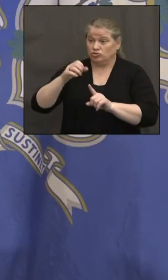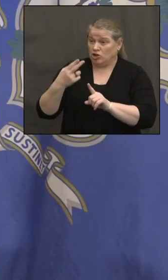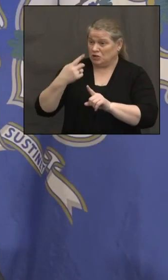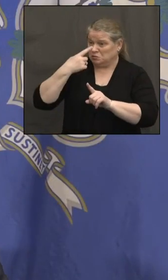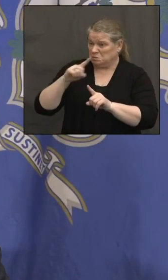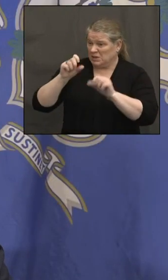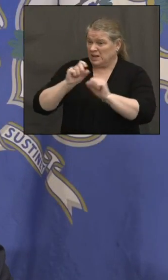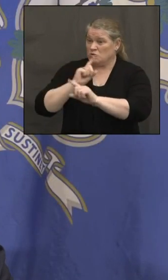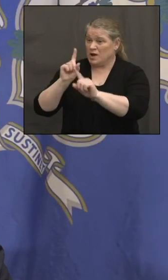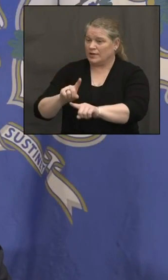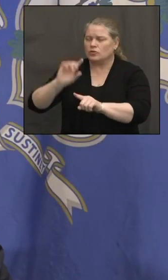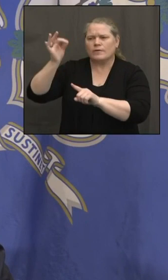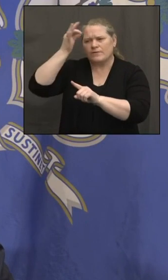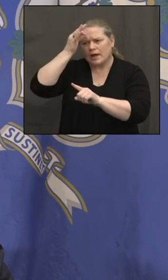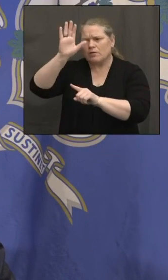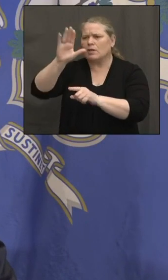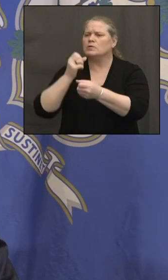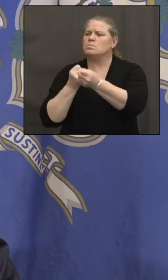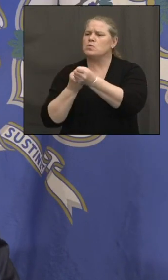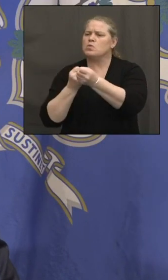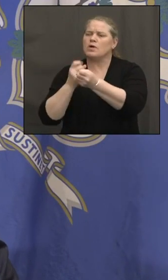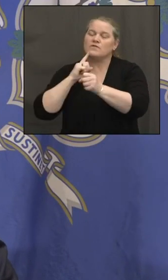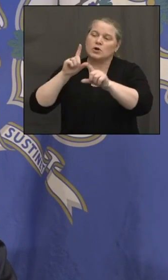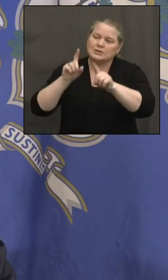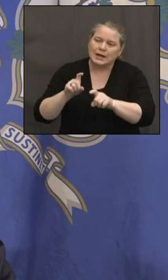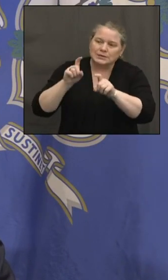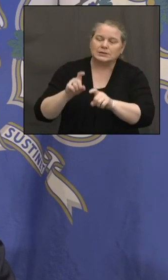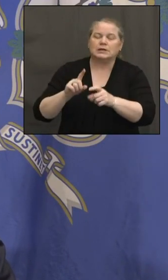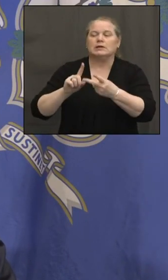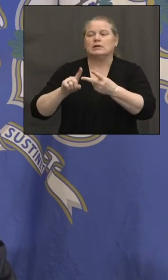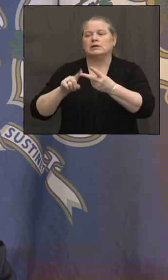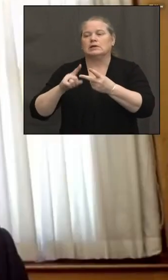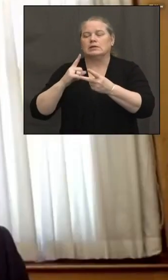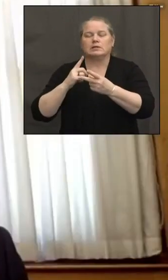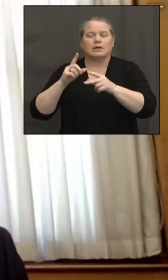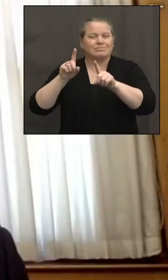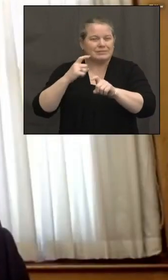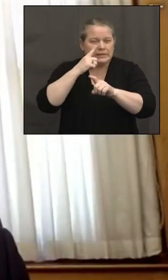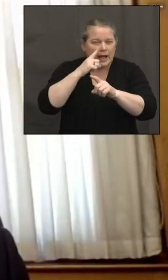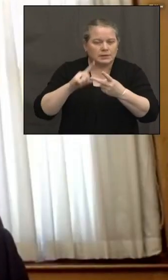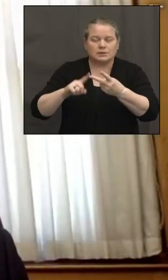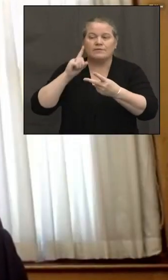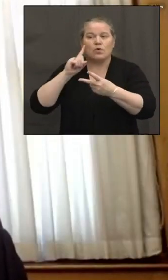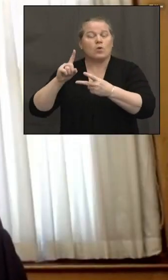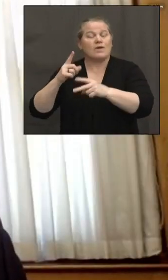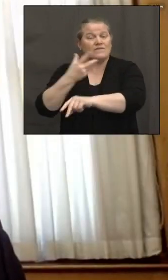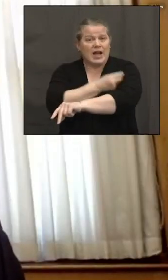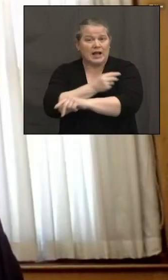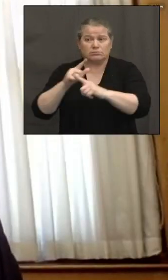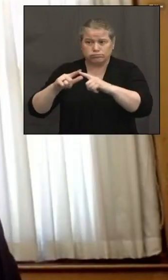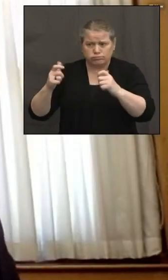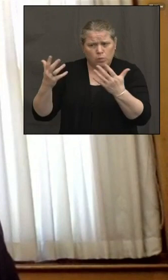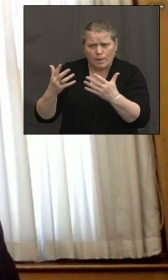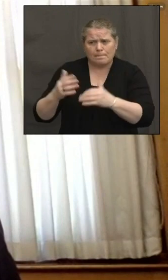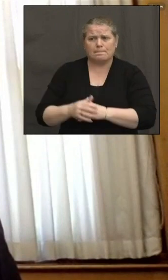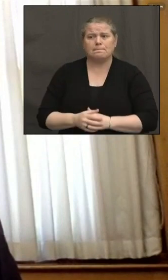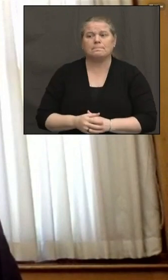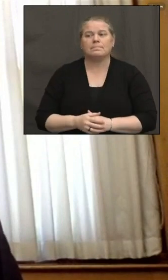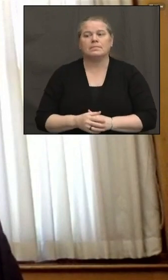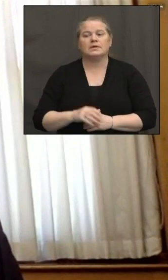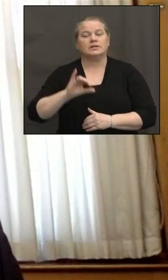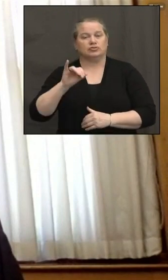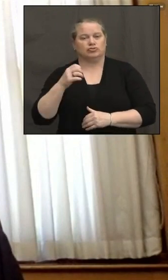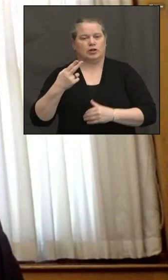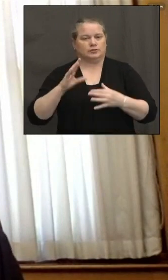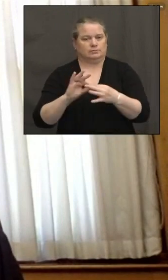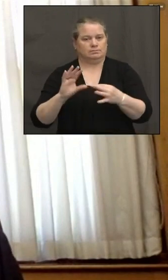testing, vaccination, and the such? Yes, there is extensive federal support available already through prior federal